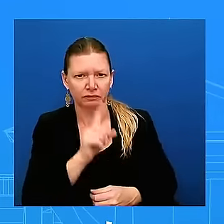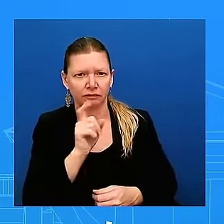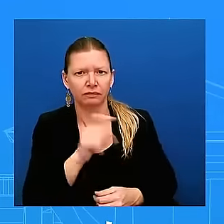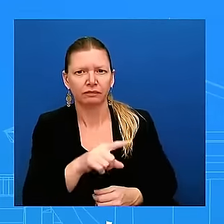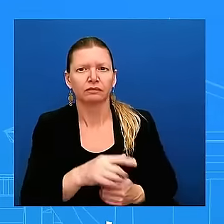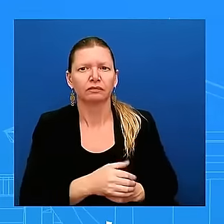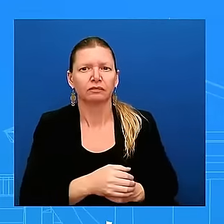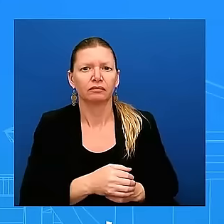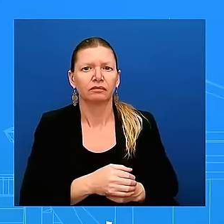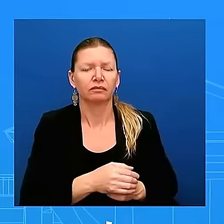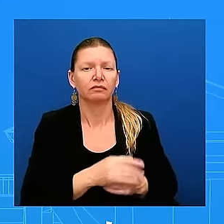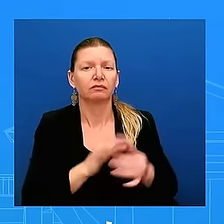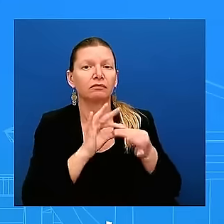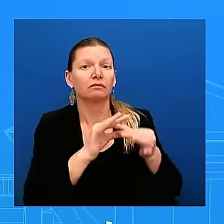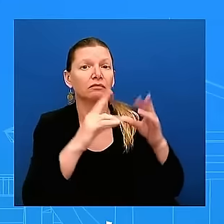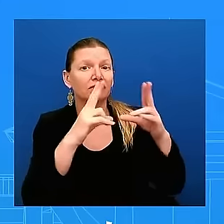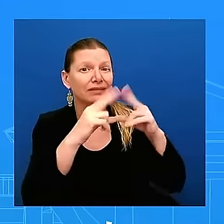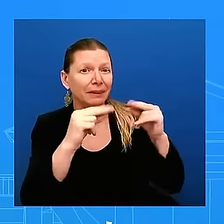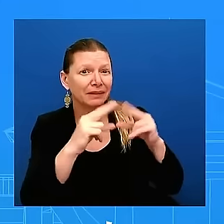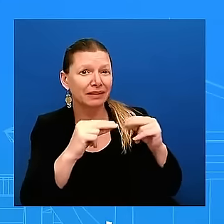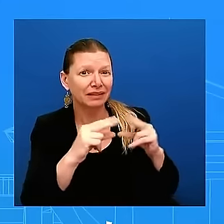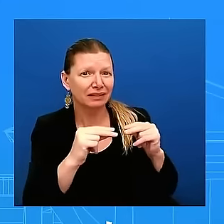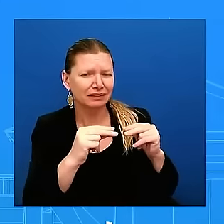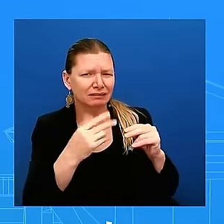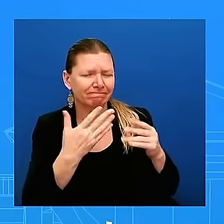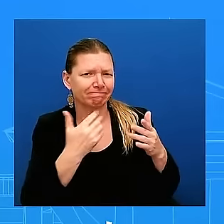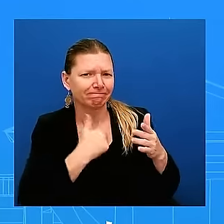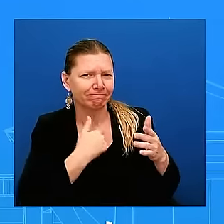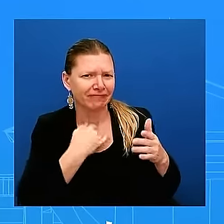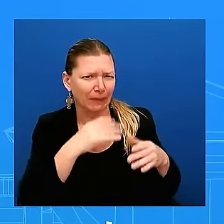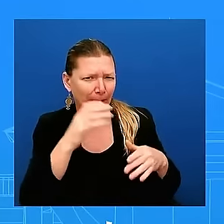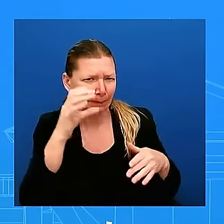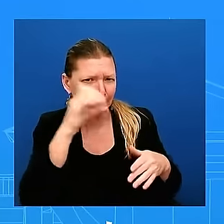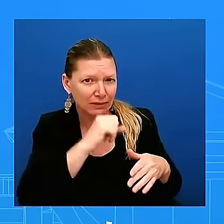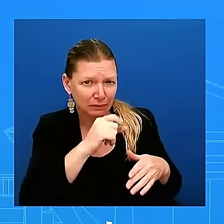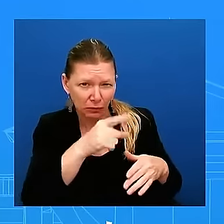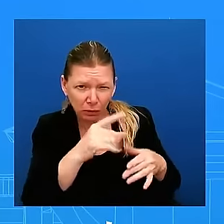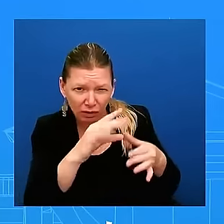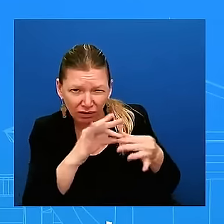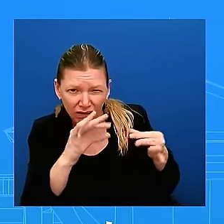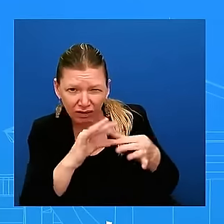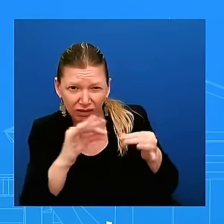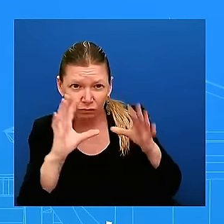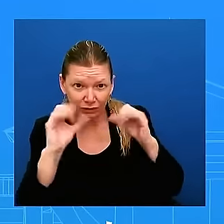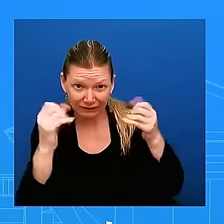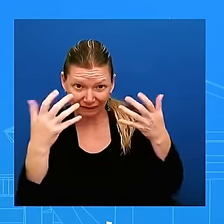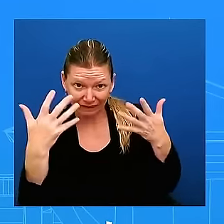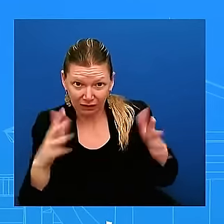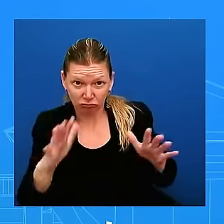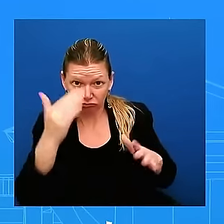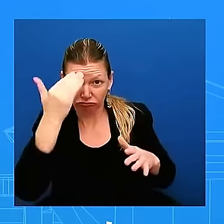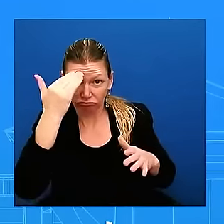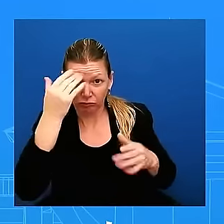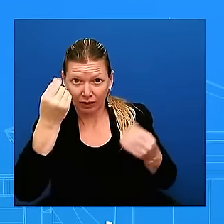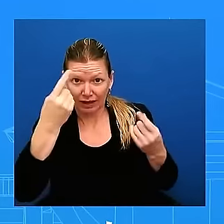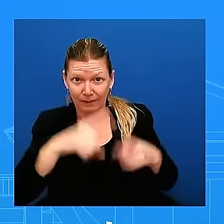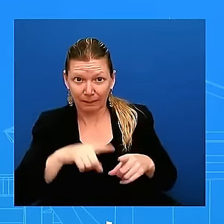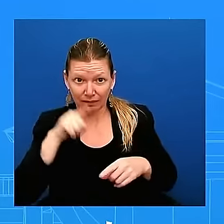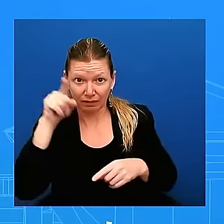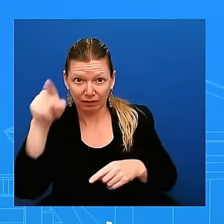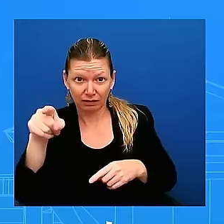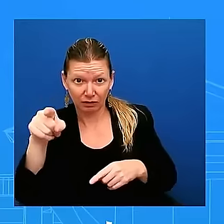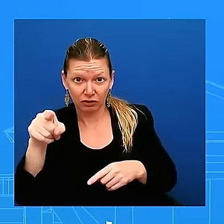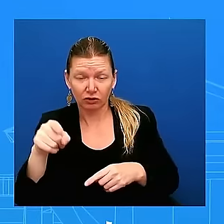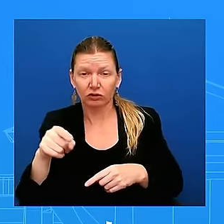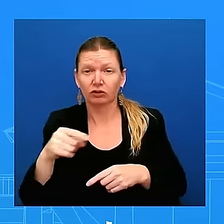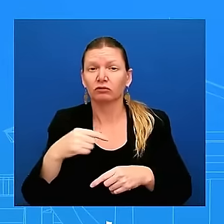the incident i have not spoken to the president so i can't speak to that uh that is uh i can go back and make sure that nsc was able to do